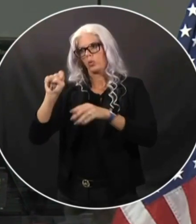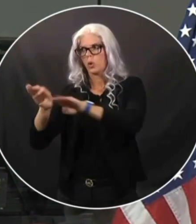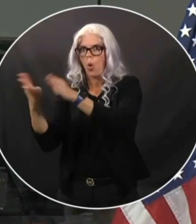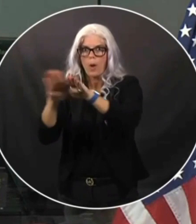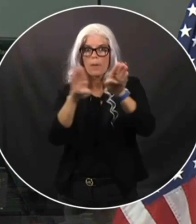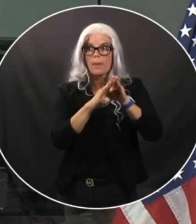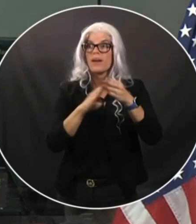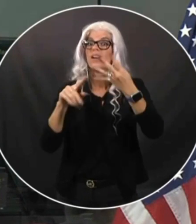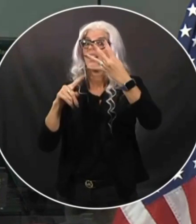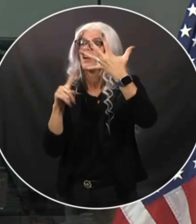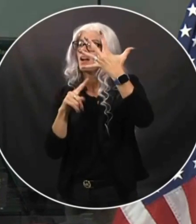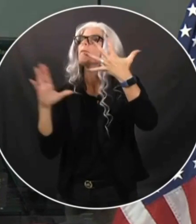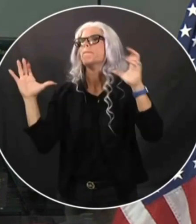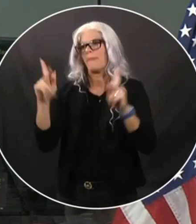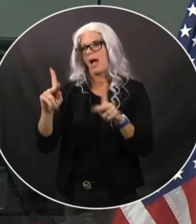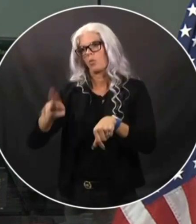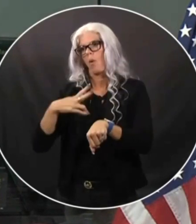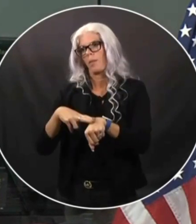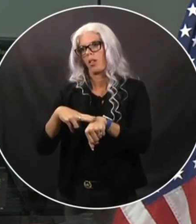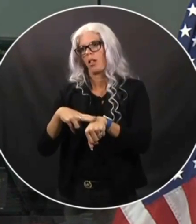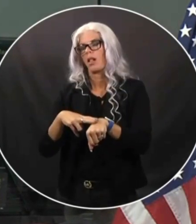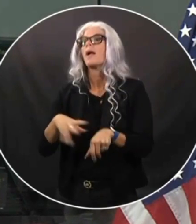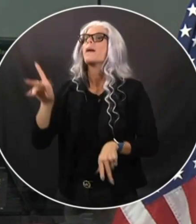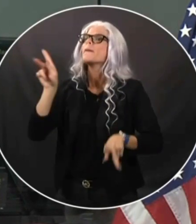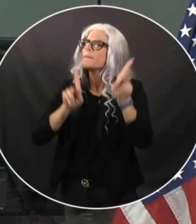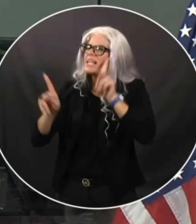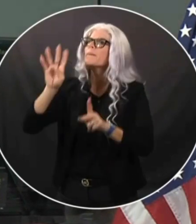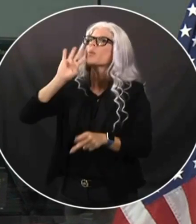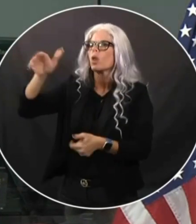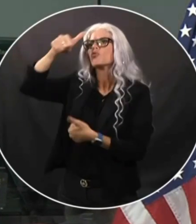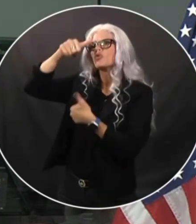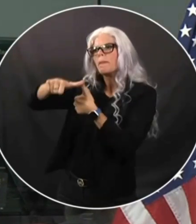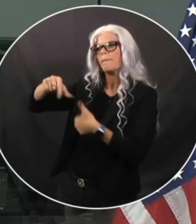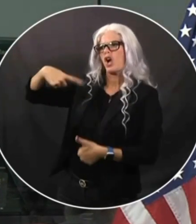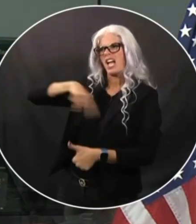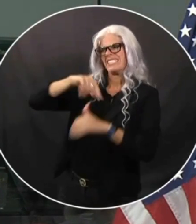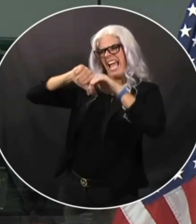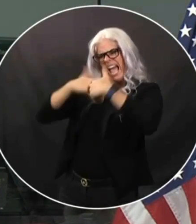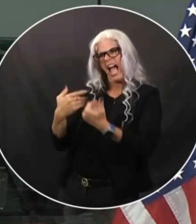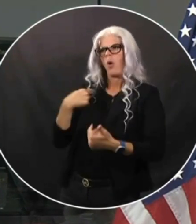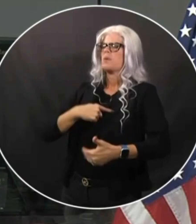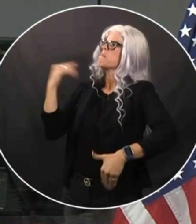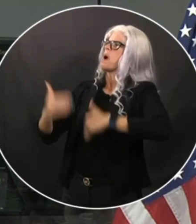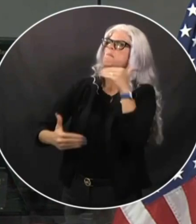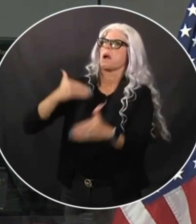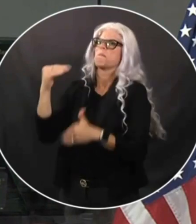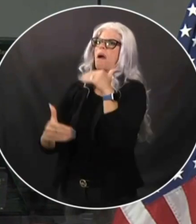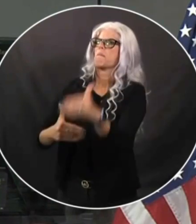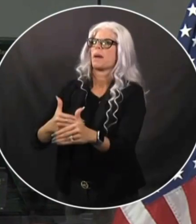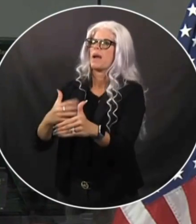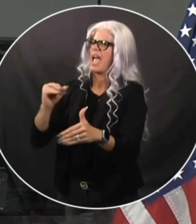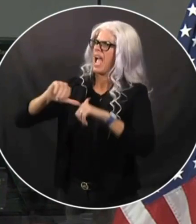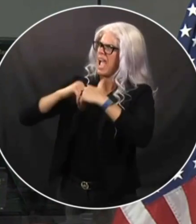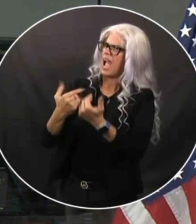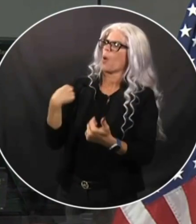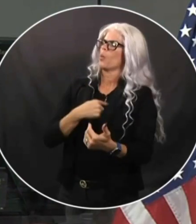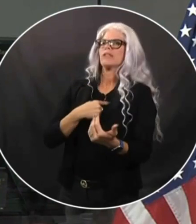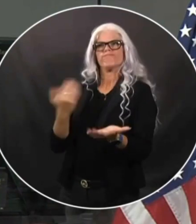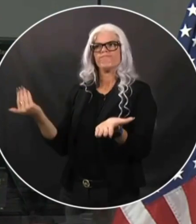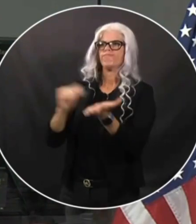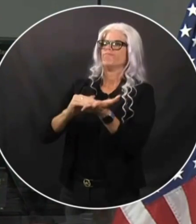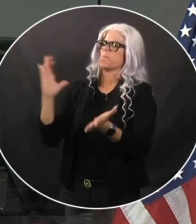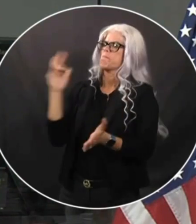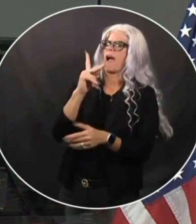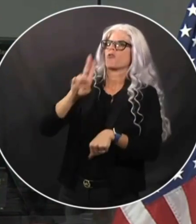for how we respond in the next 72 to, you 96 hours. We're going to be remember for how we recover. And this team in here is going to get that